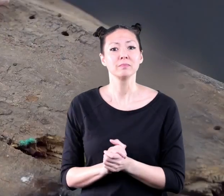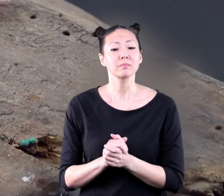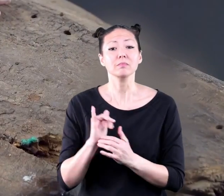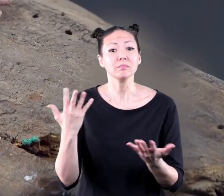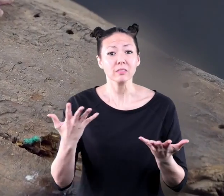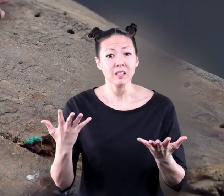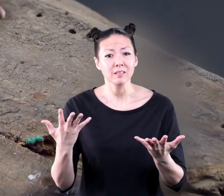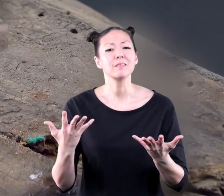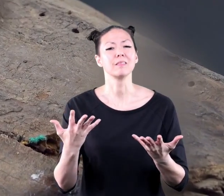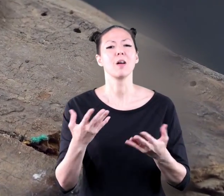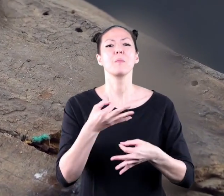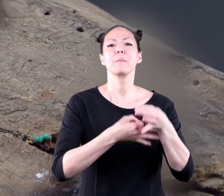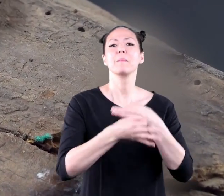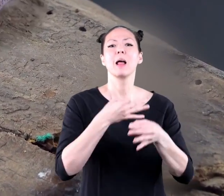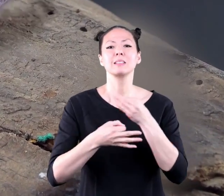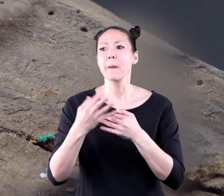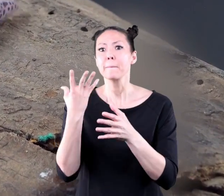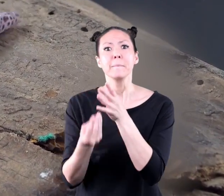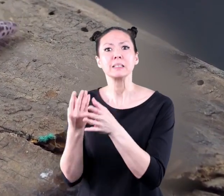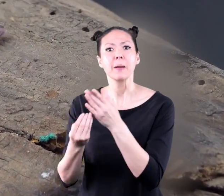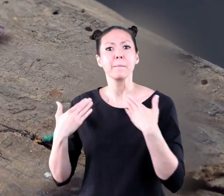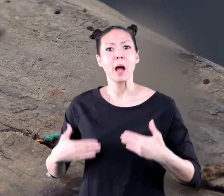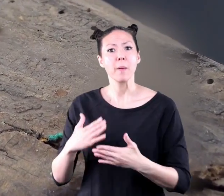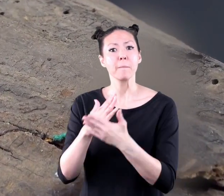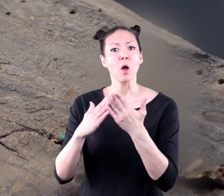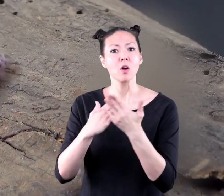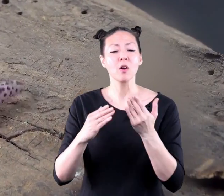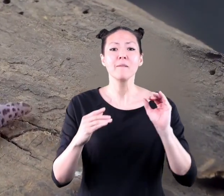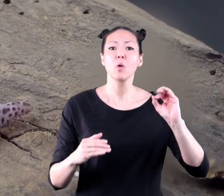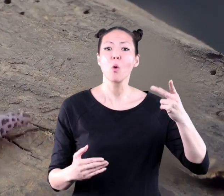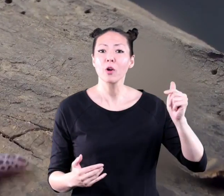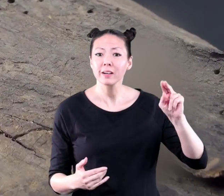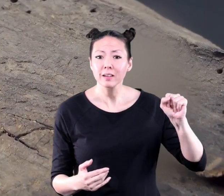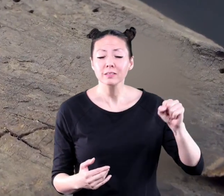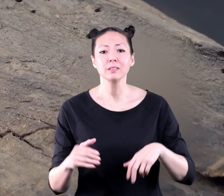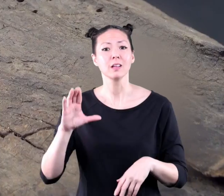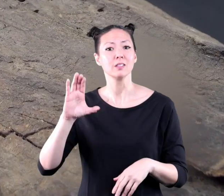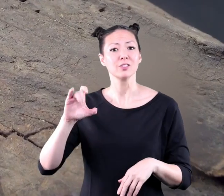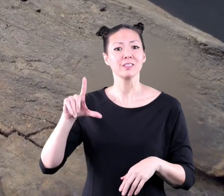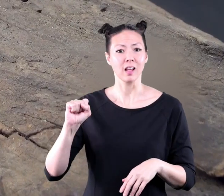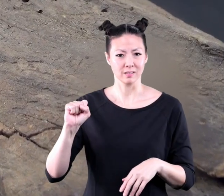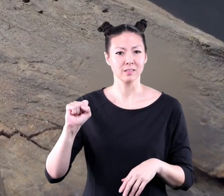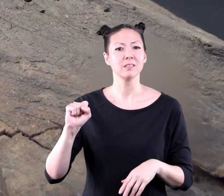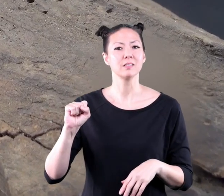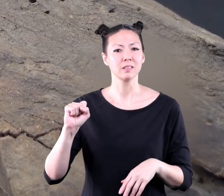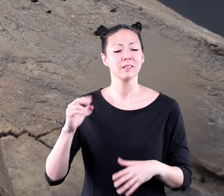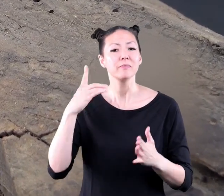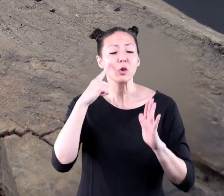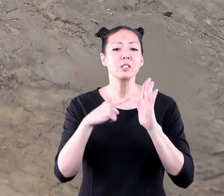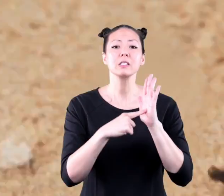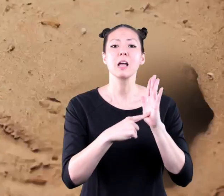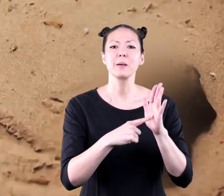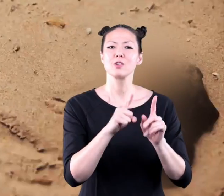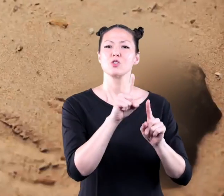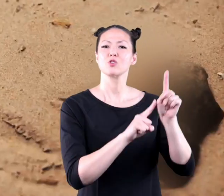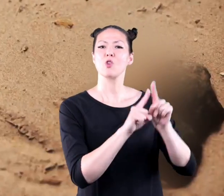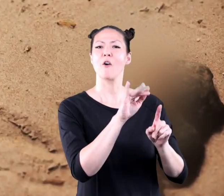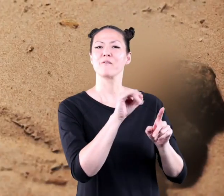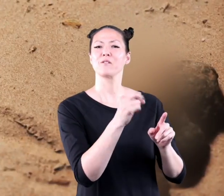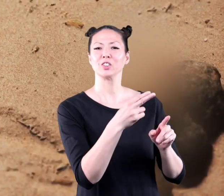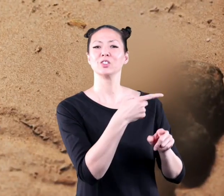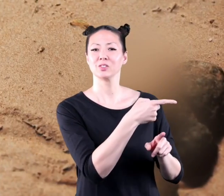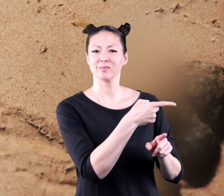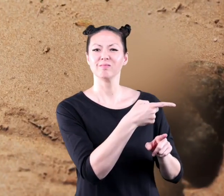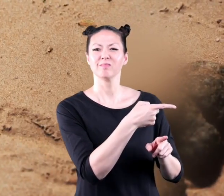which means they can replace or restore missing body parts organs and cells for example